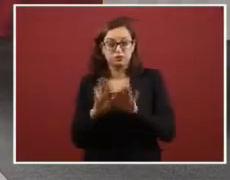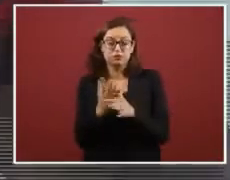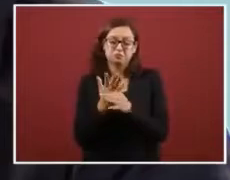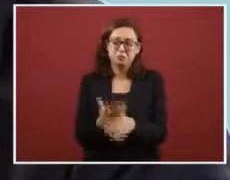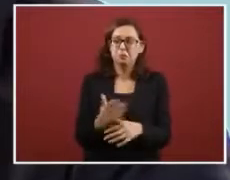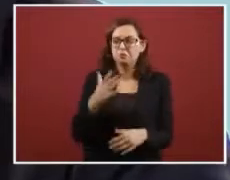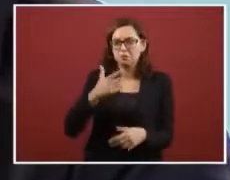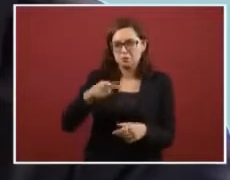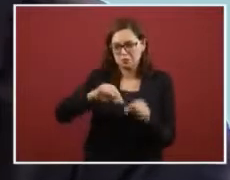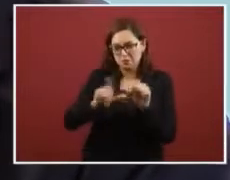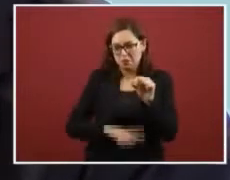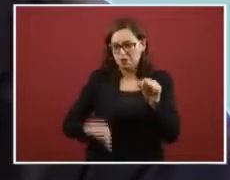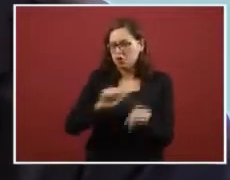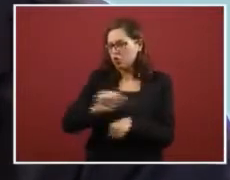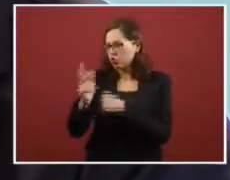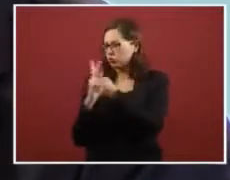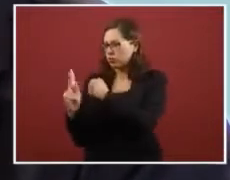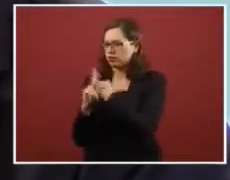uh...